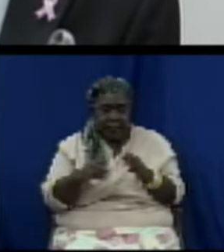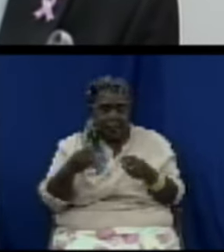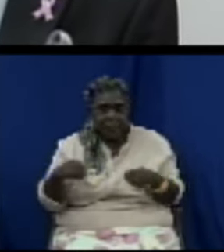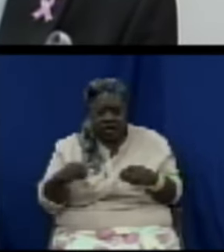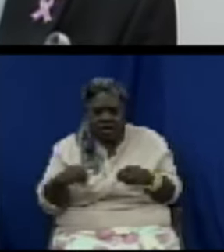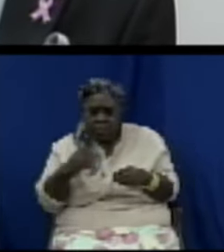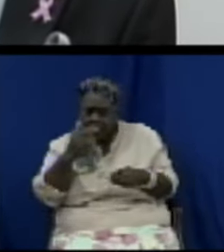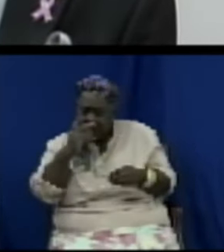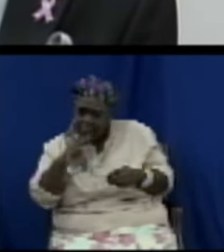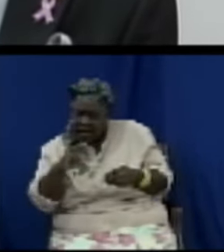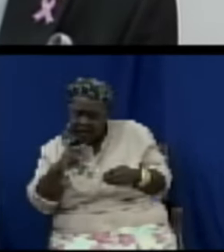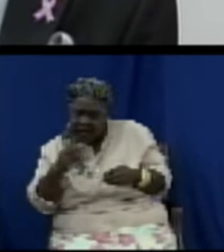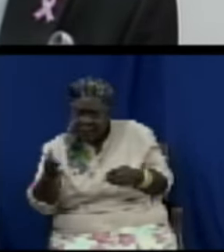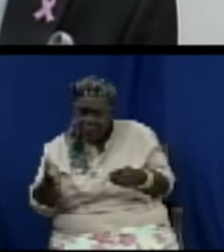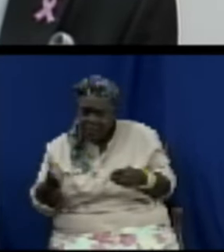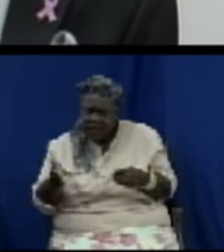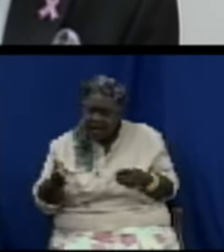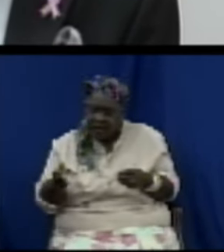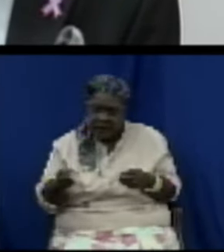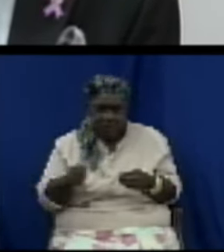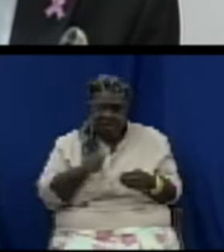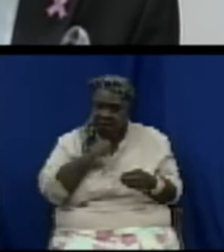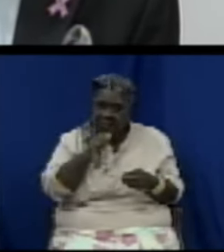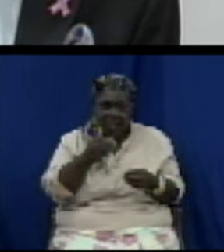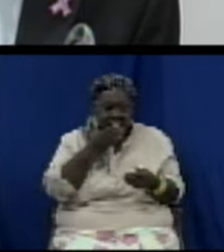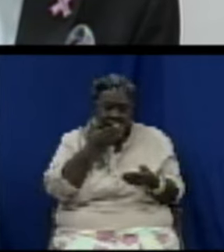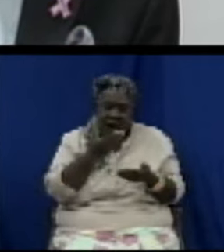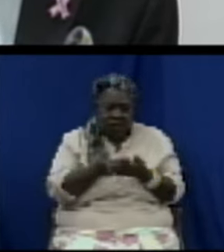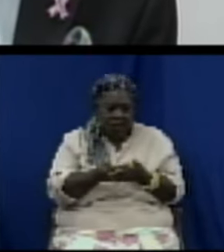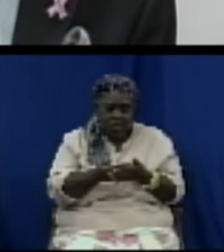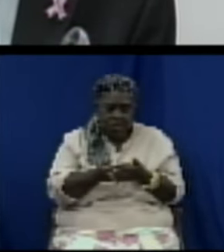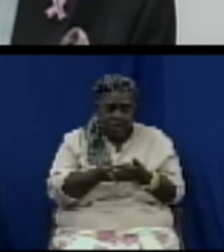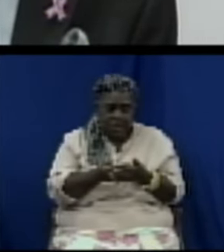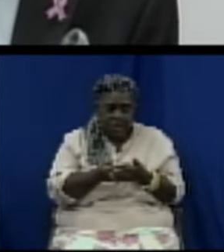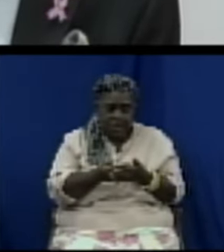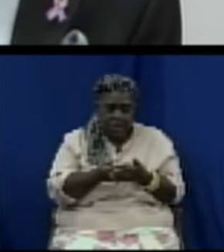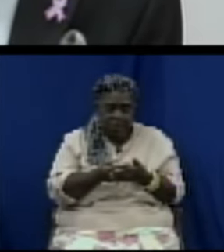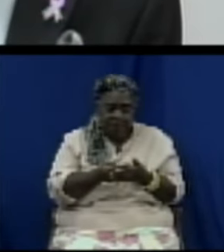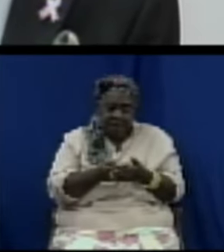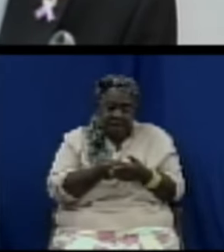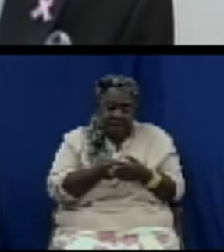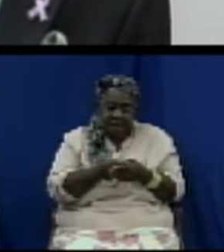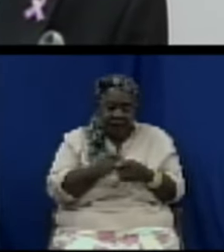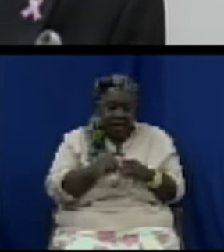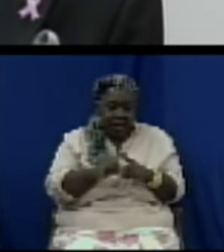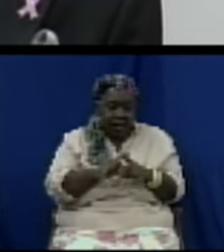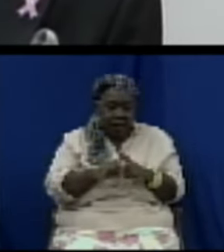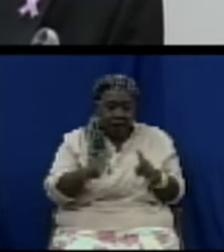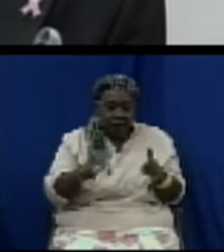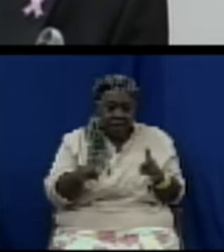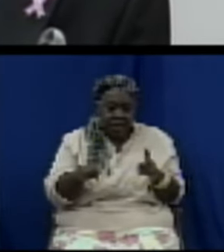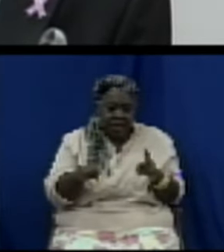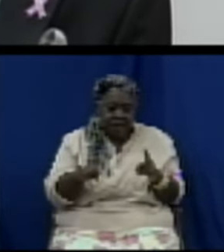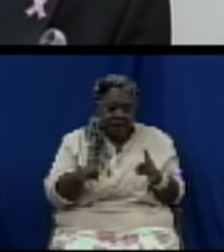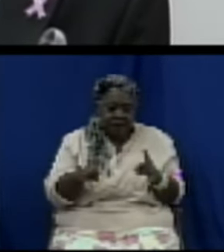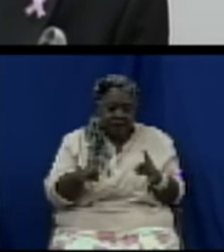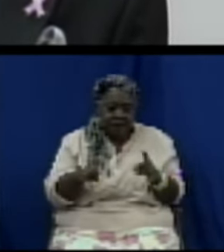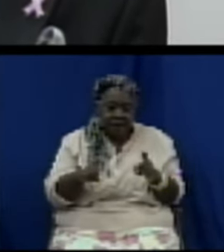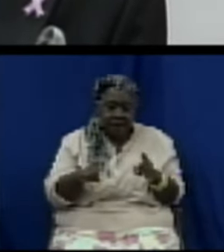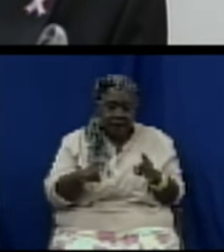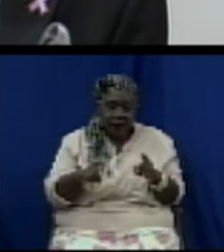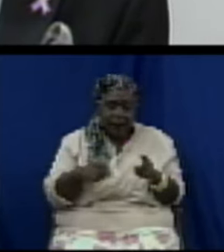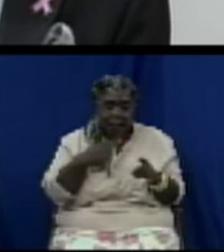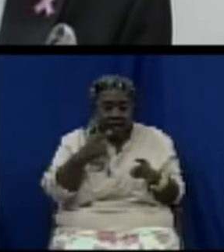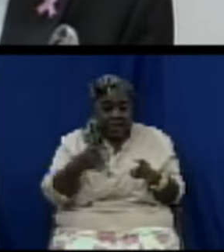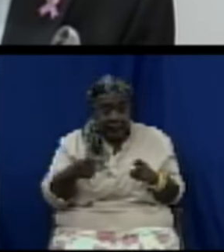they believe with good reason are defective those goods are ordered